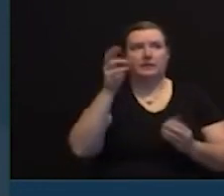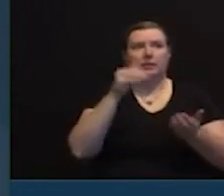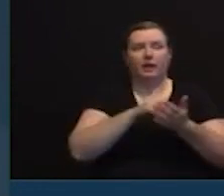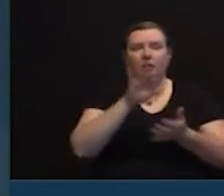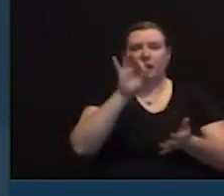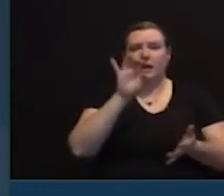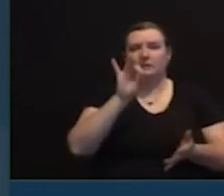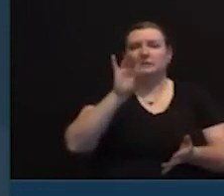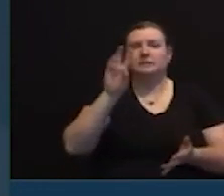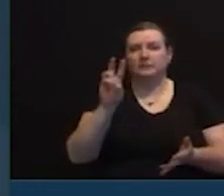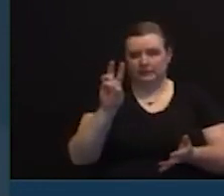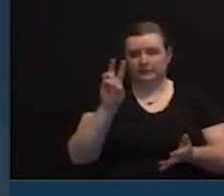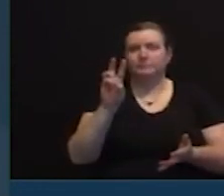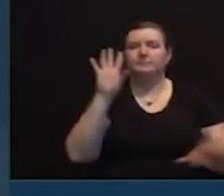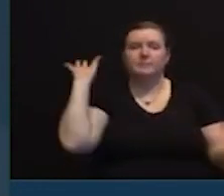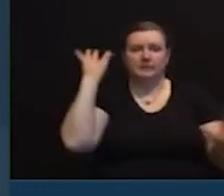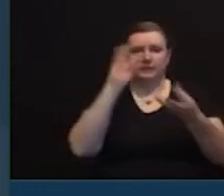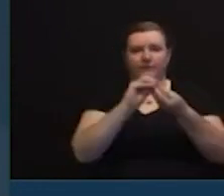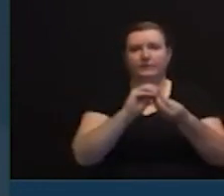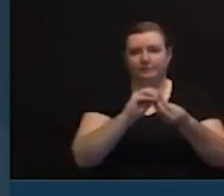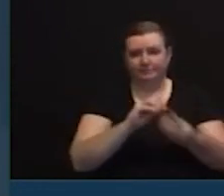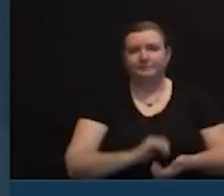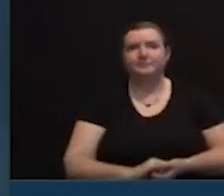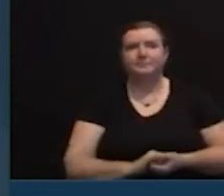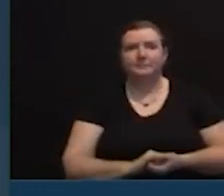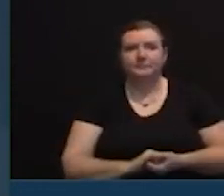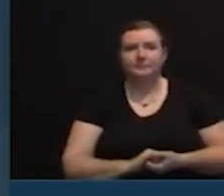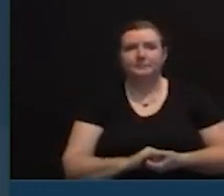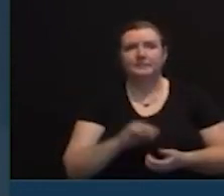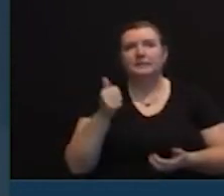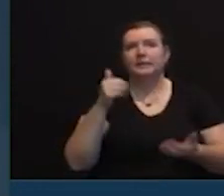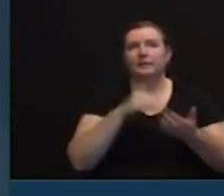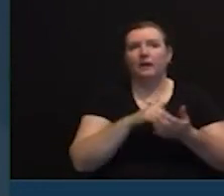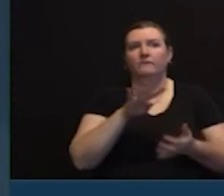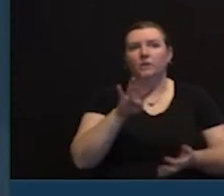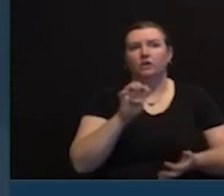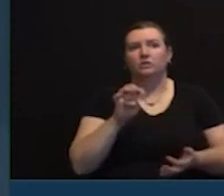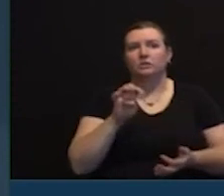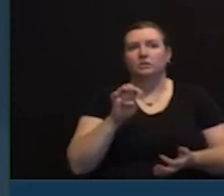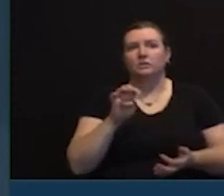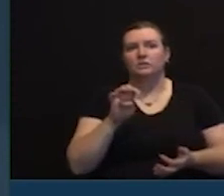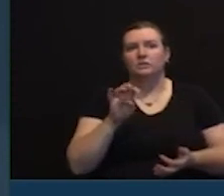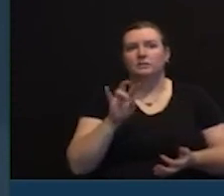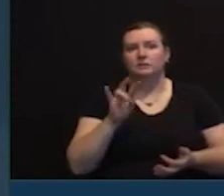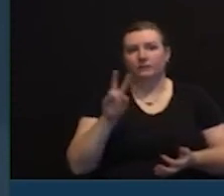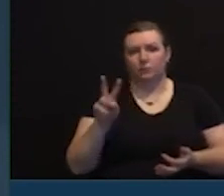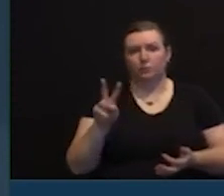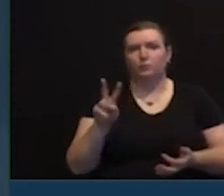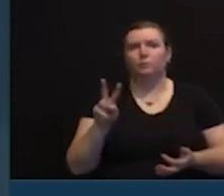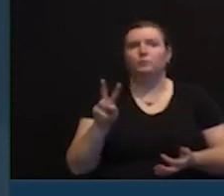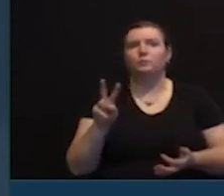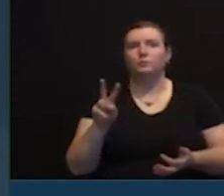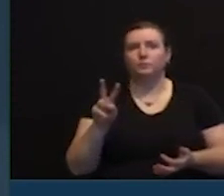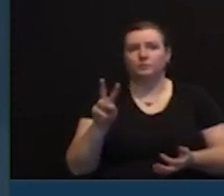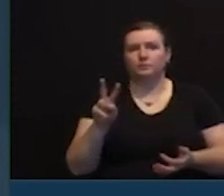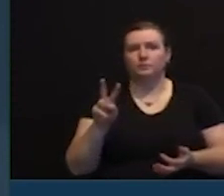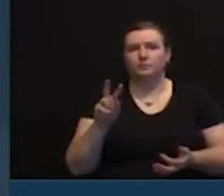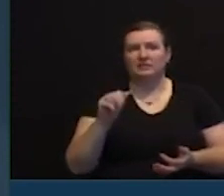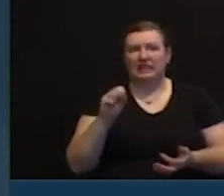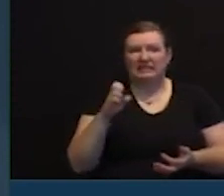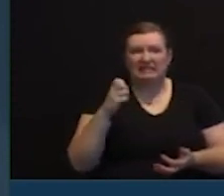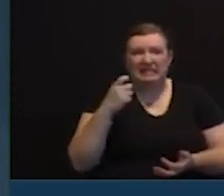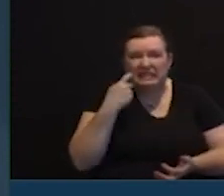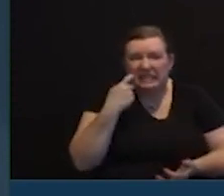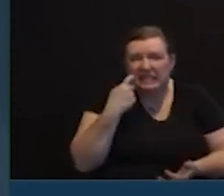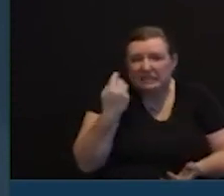Ten thousand four hundred and seventy two cases just since Monday. Essex County, more than four